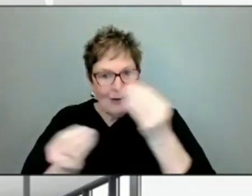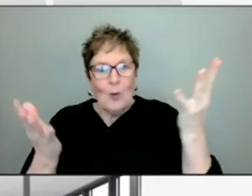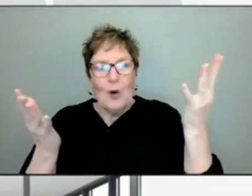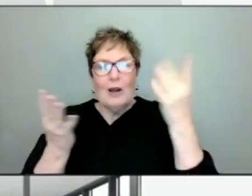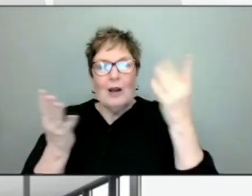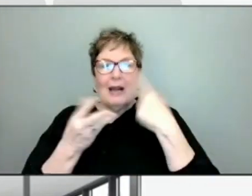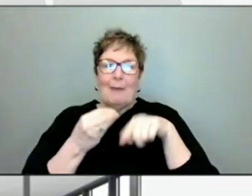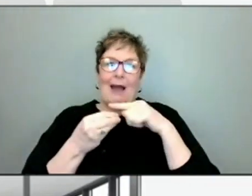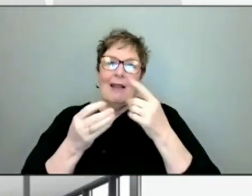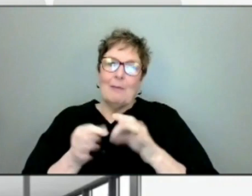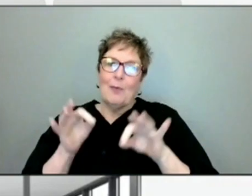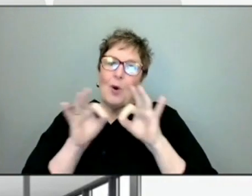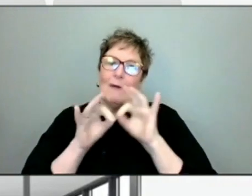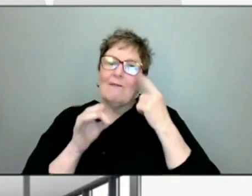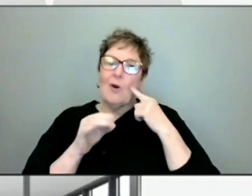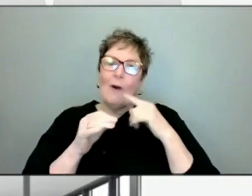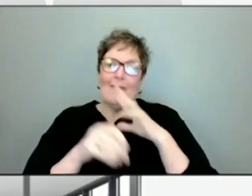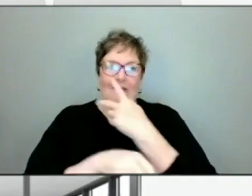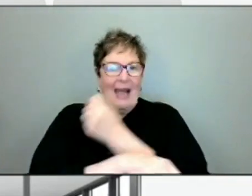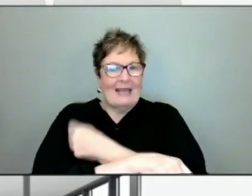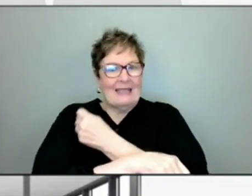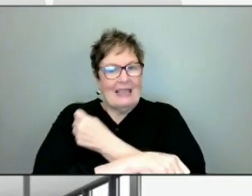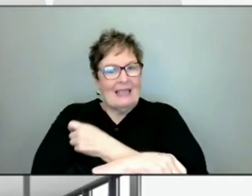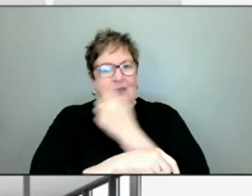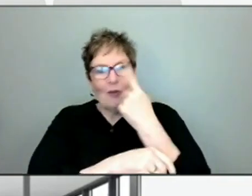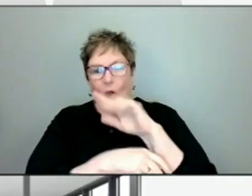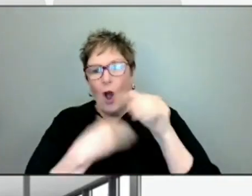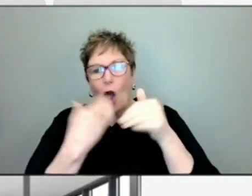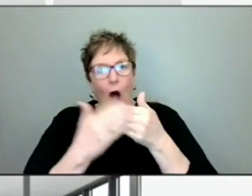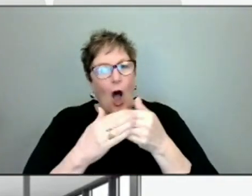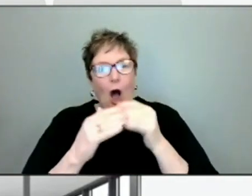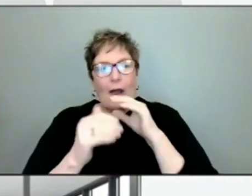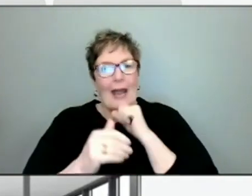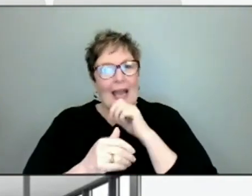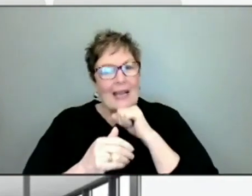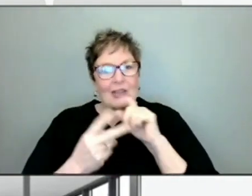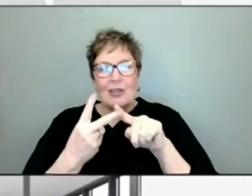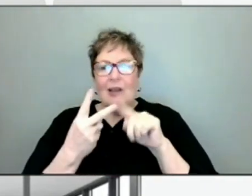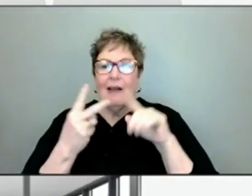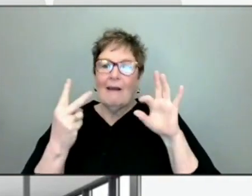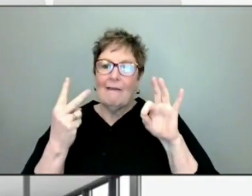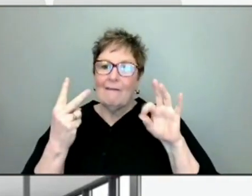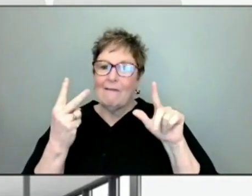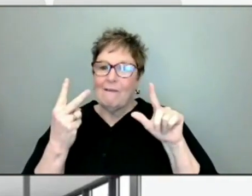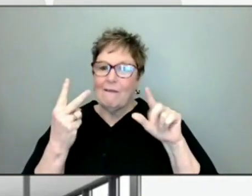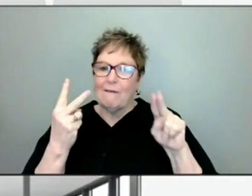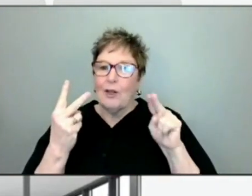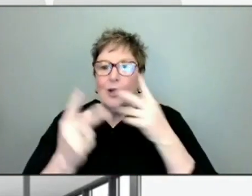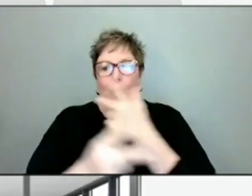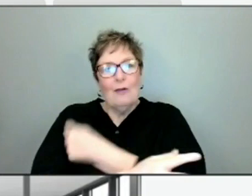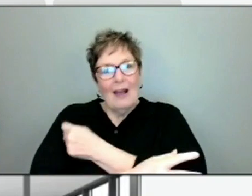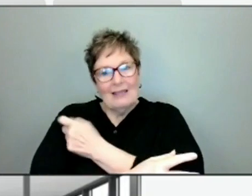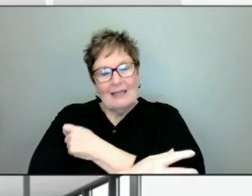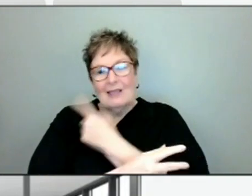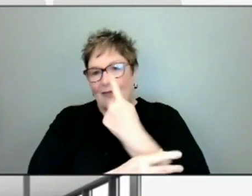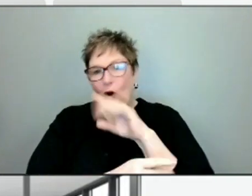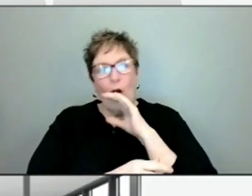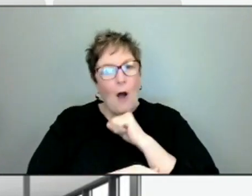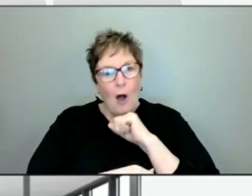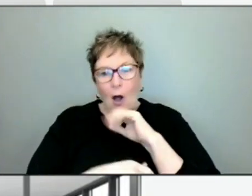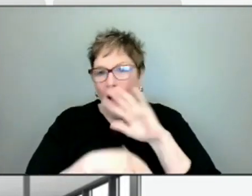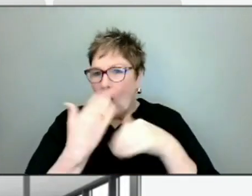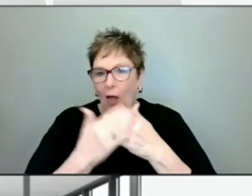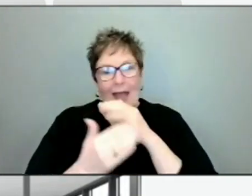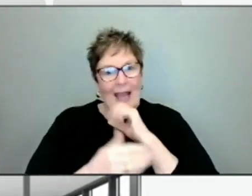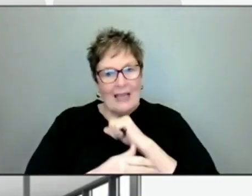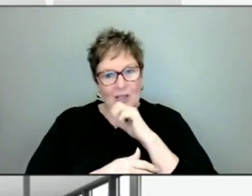importance of vaccines for all age groups, the importance of flu vaccines for all age groups, as well as the